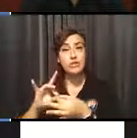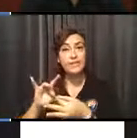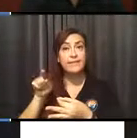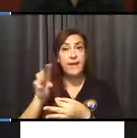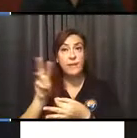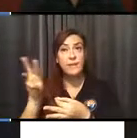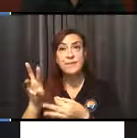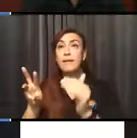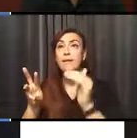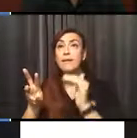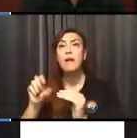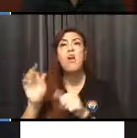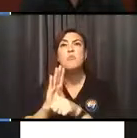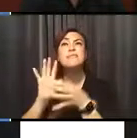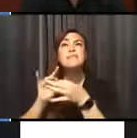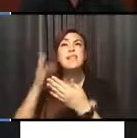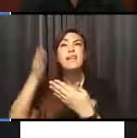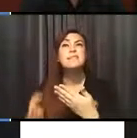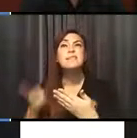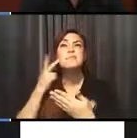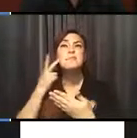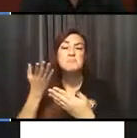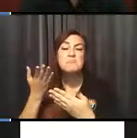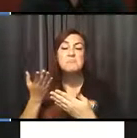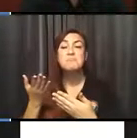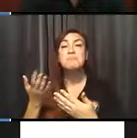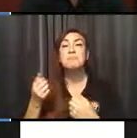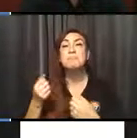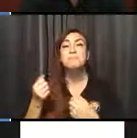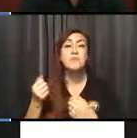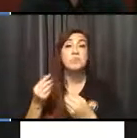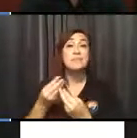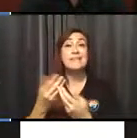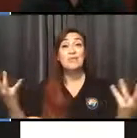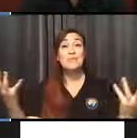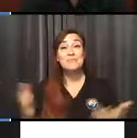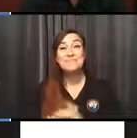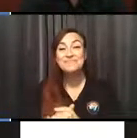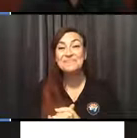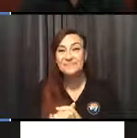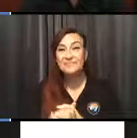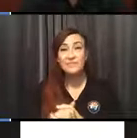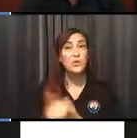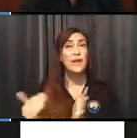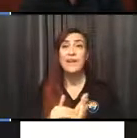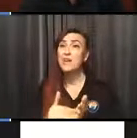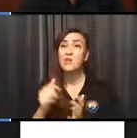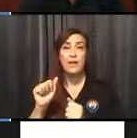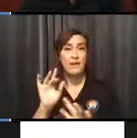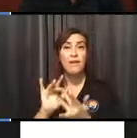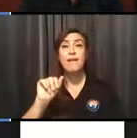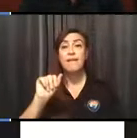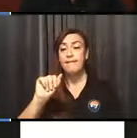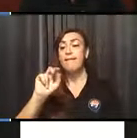business links are on here that we want to give you. And again, you can always contact NACOG